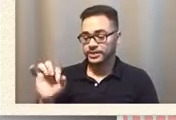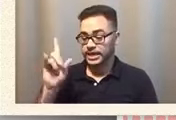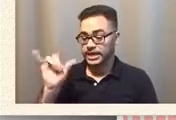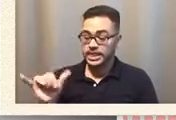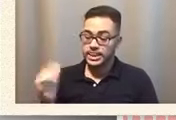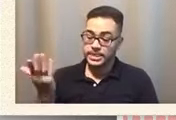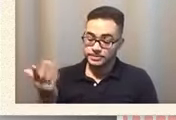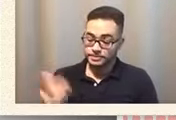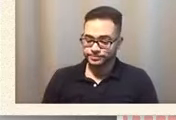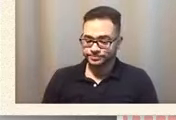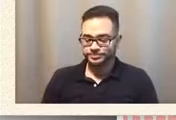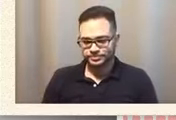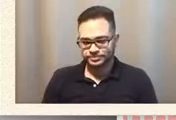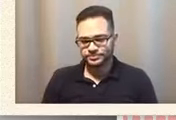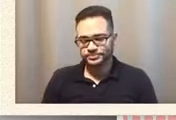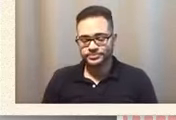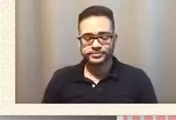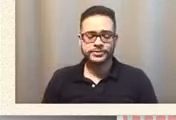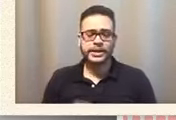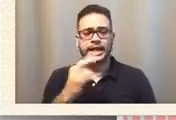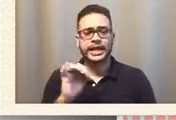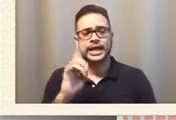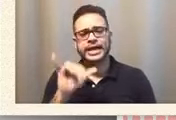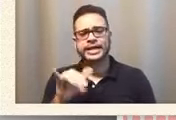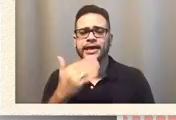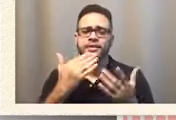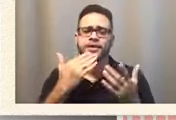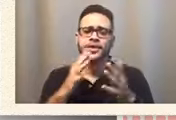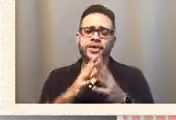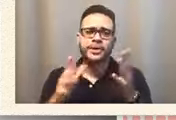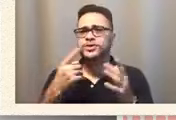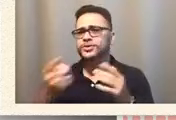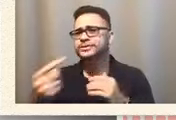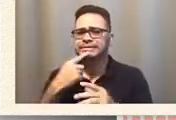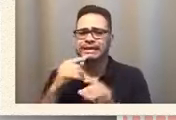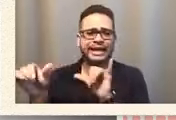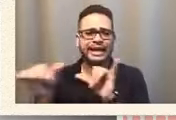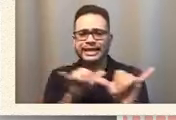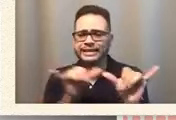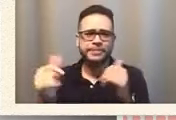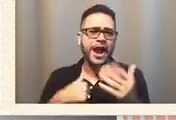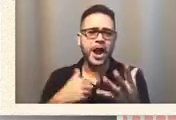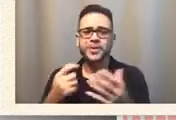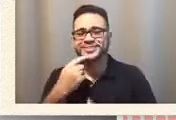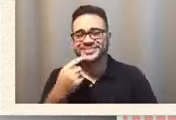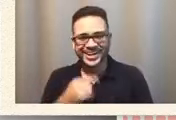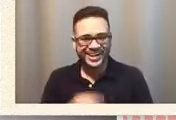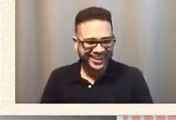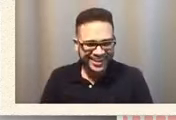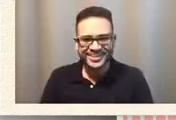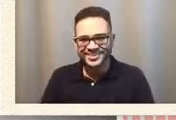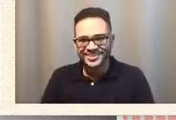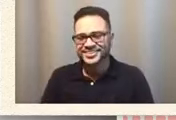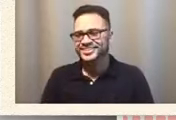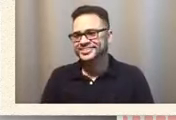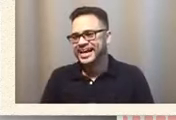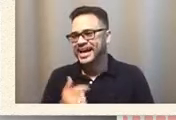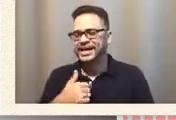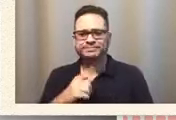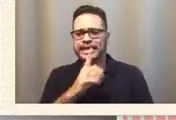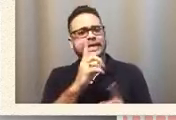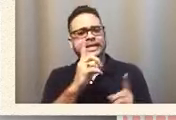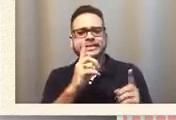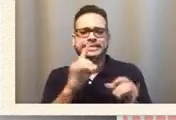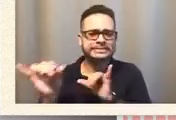hi heidi thank you very much you said almost everything i wanted to say it was like ditto it's like ditto i